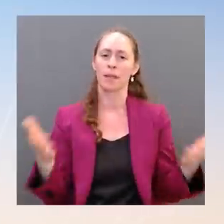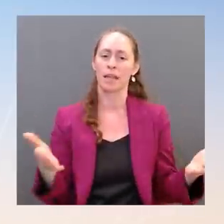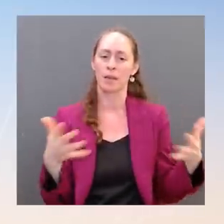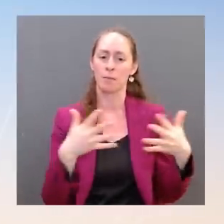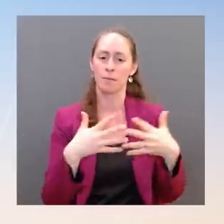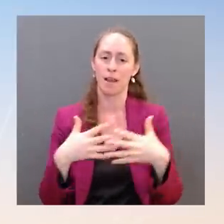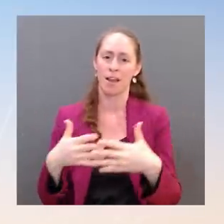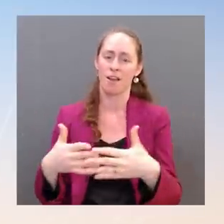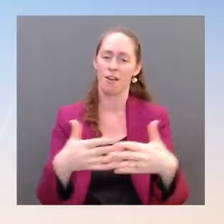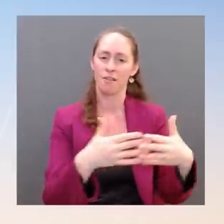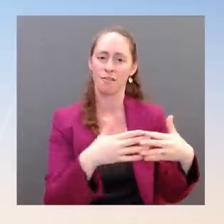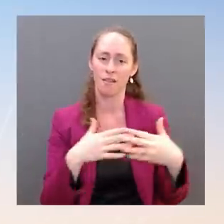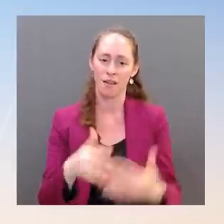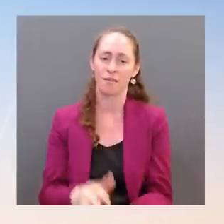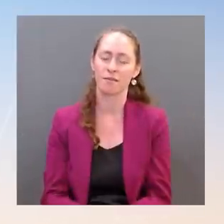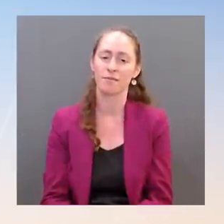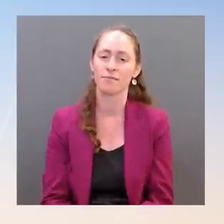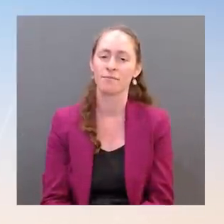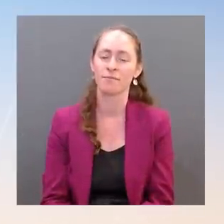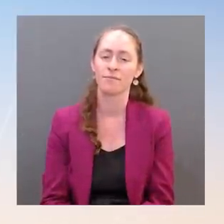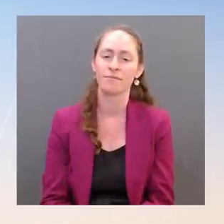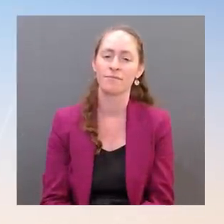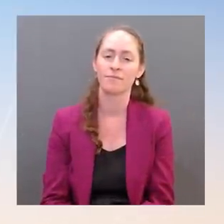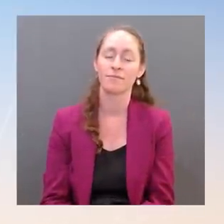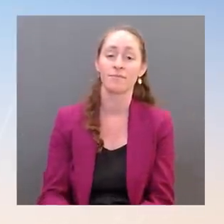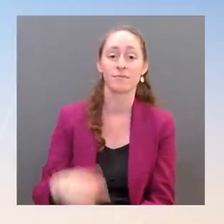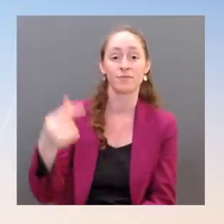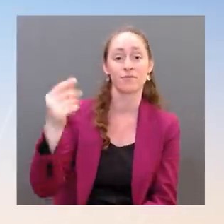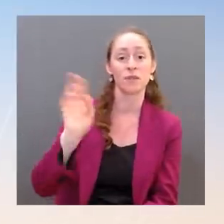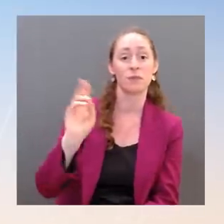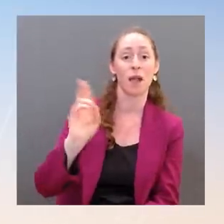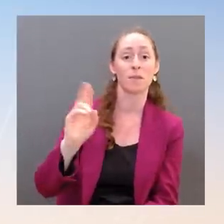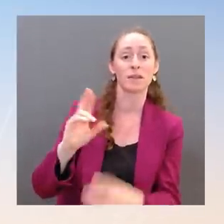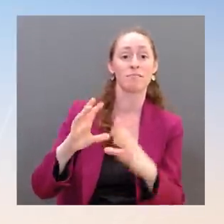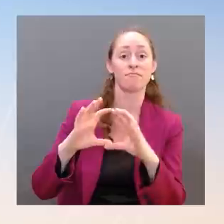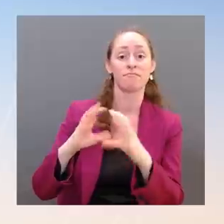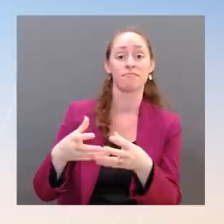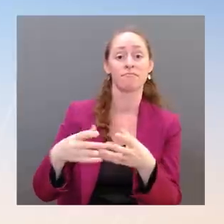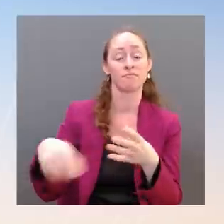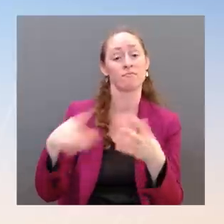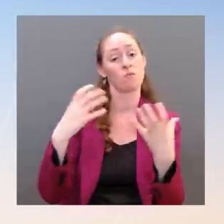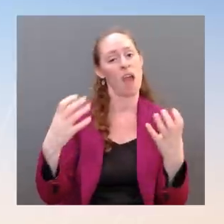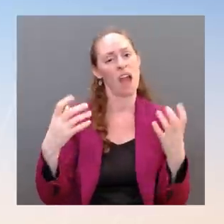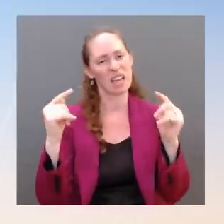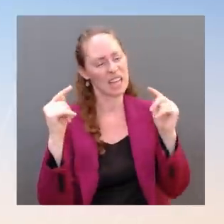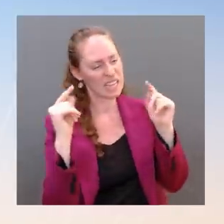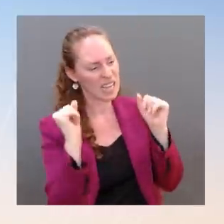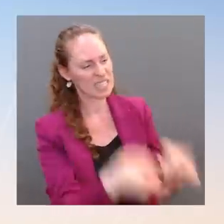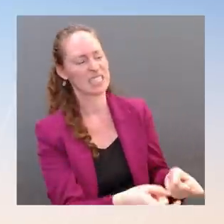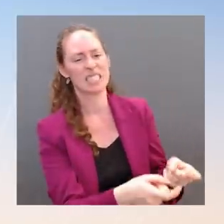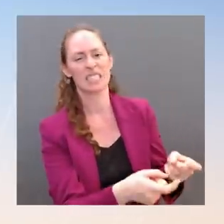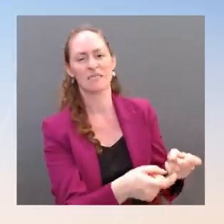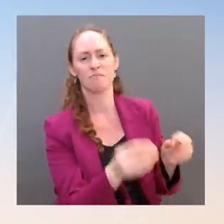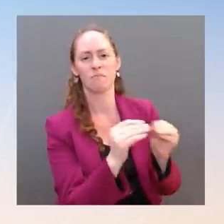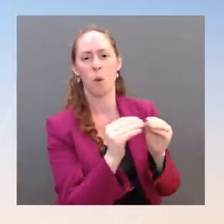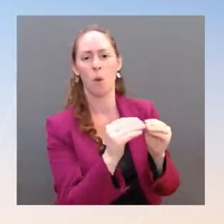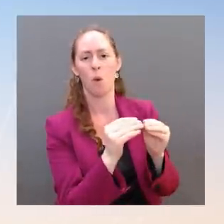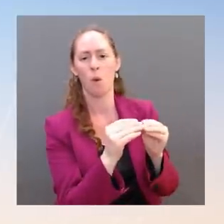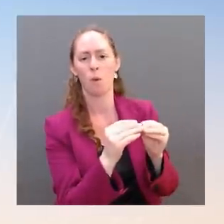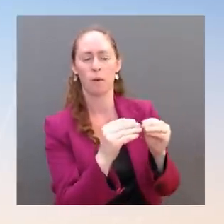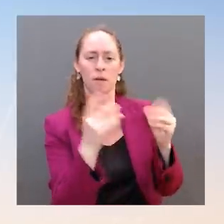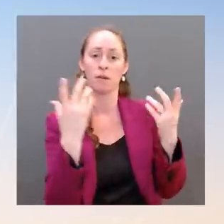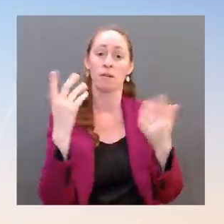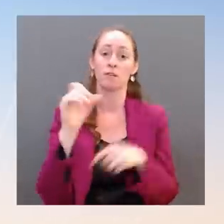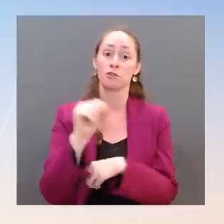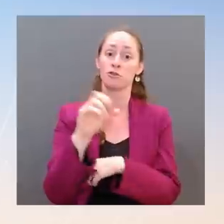people is to raise taxes in the middle class, to sunset Social Security and Medicare, and to take away a woman's right to reproductive health